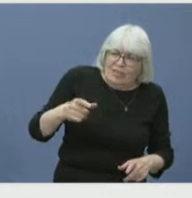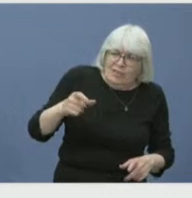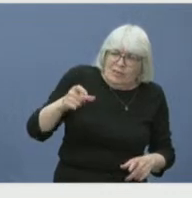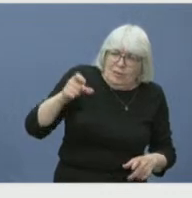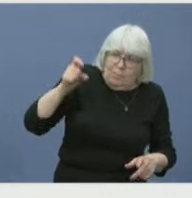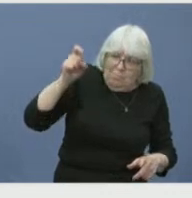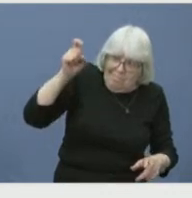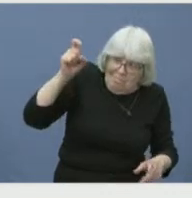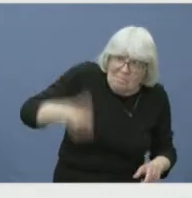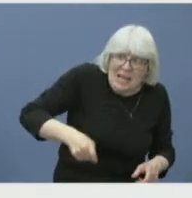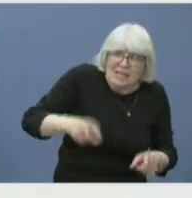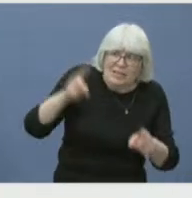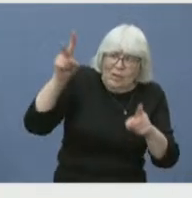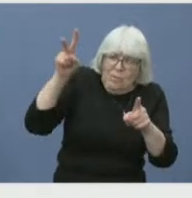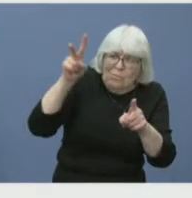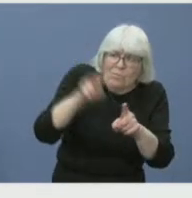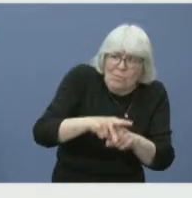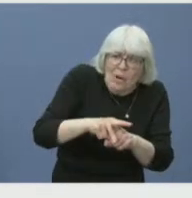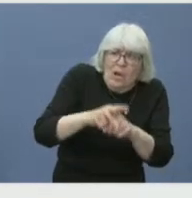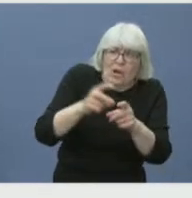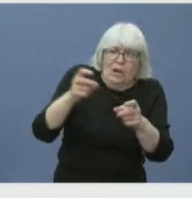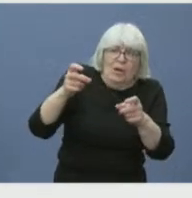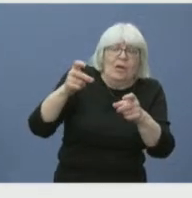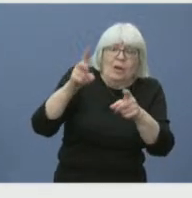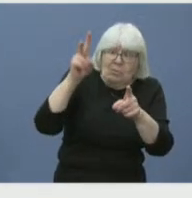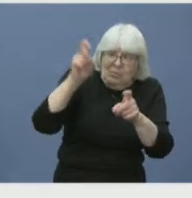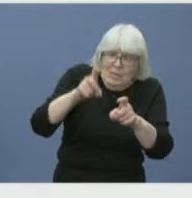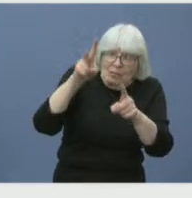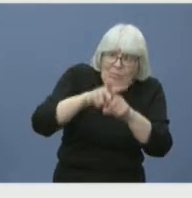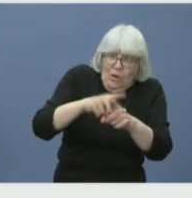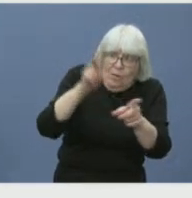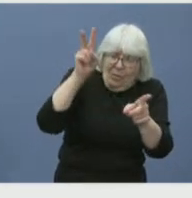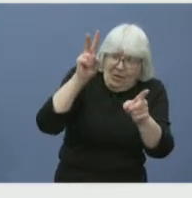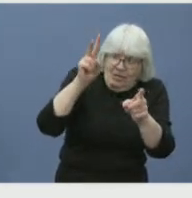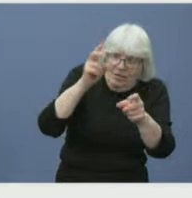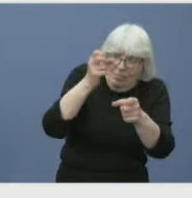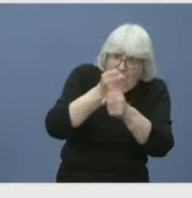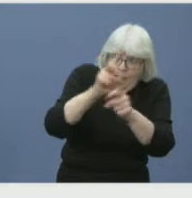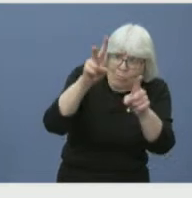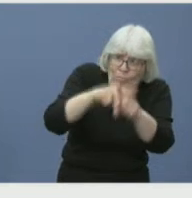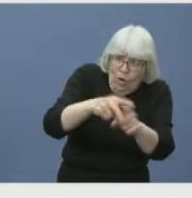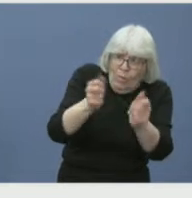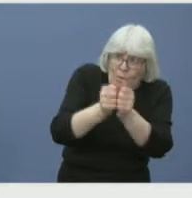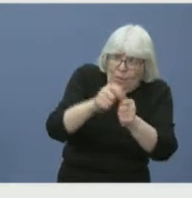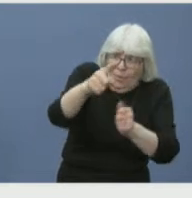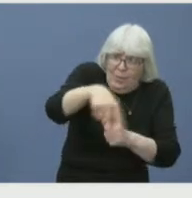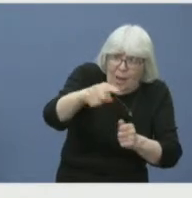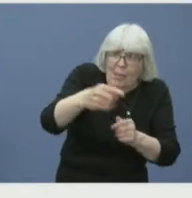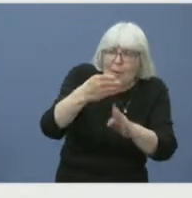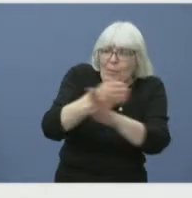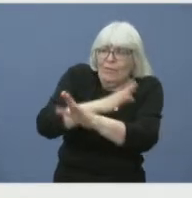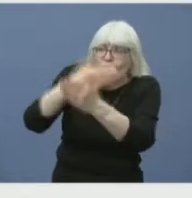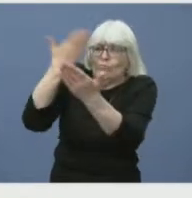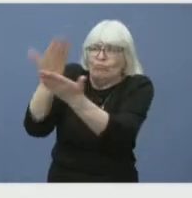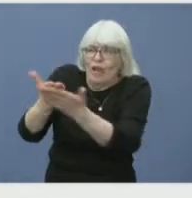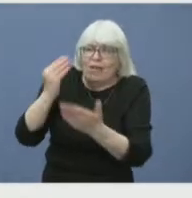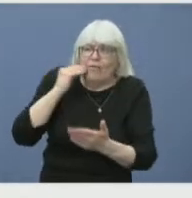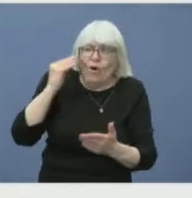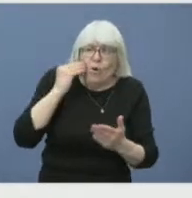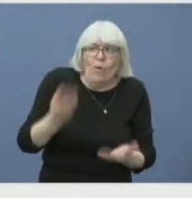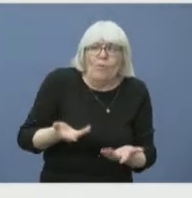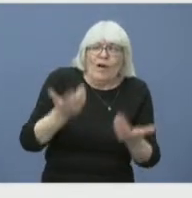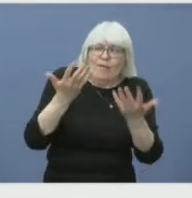you can go home. And as you know, the wait to get an appointment starts with a wait to be on the